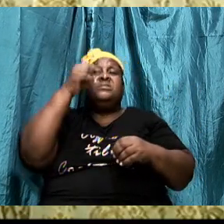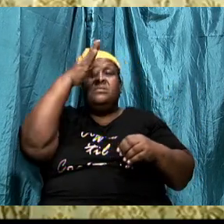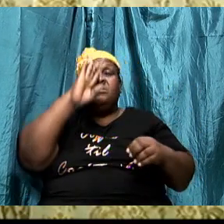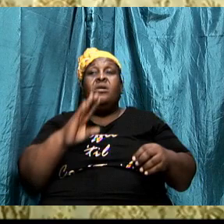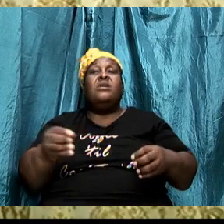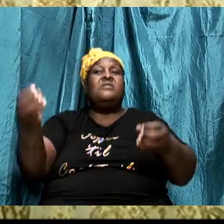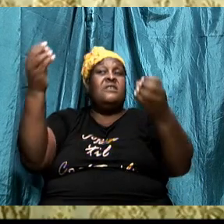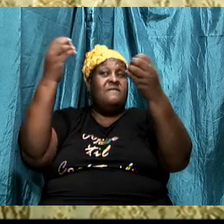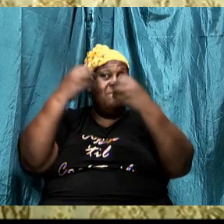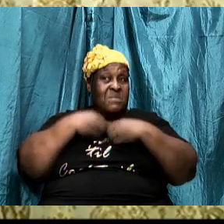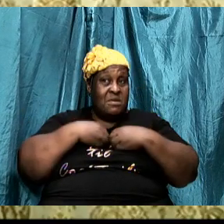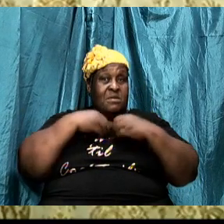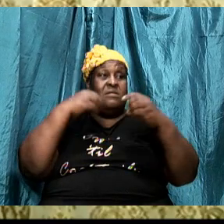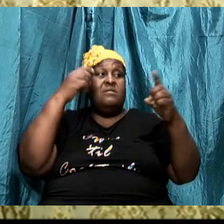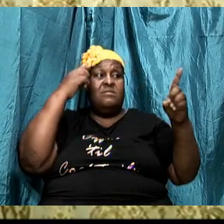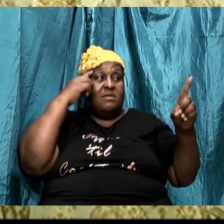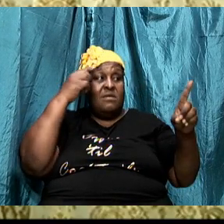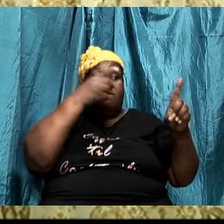Philistine.